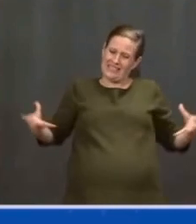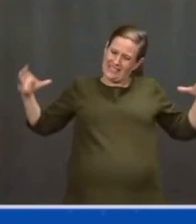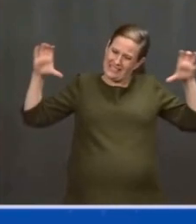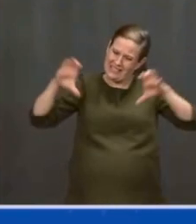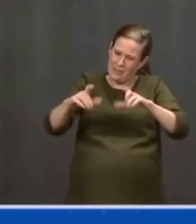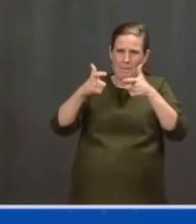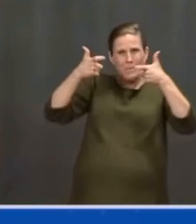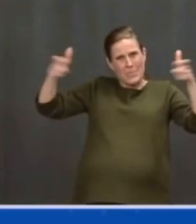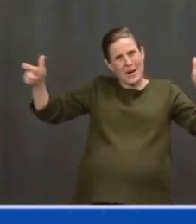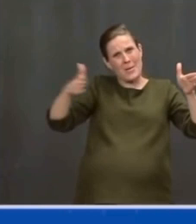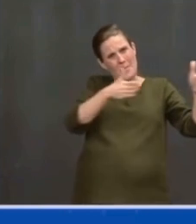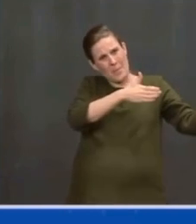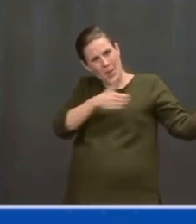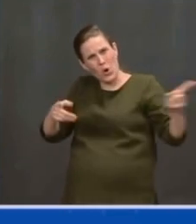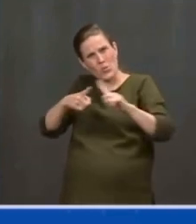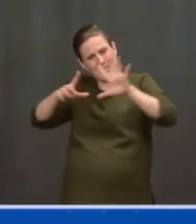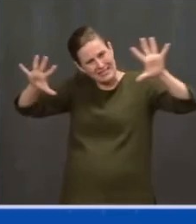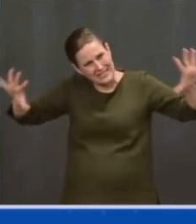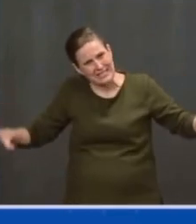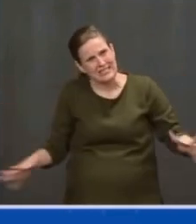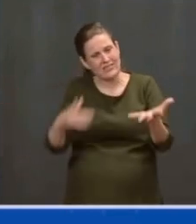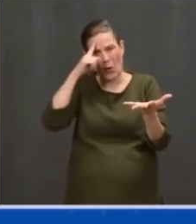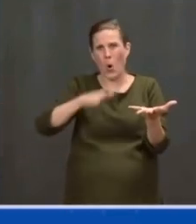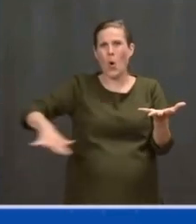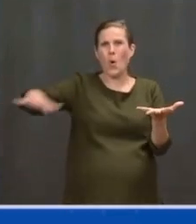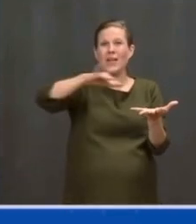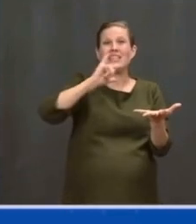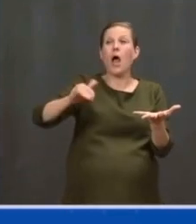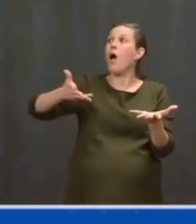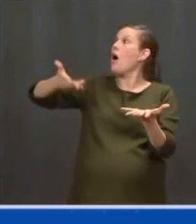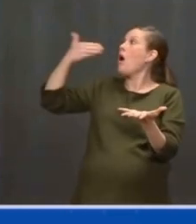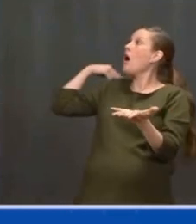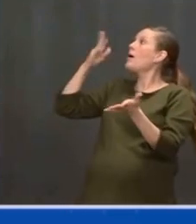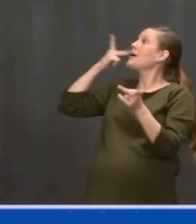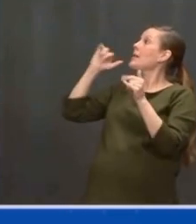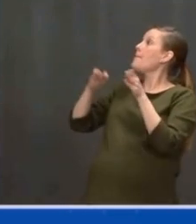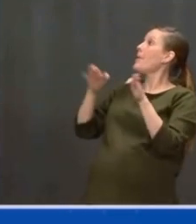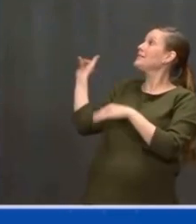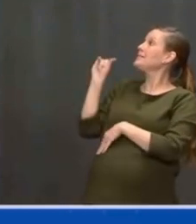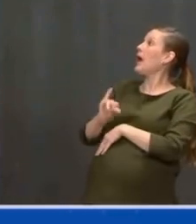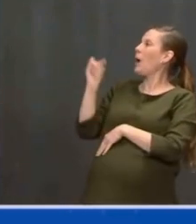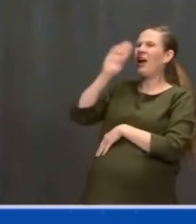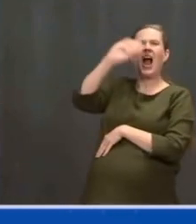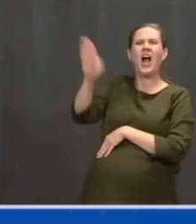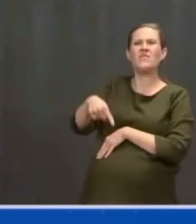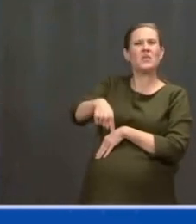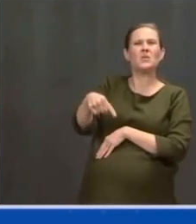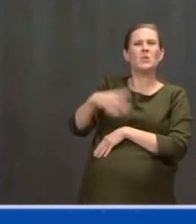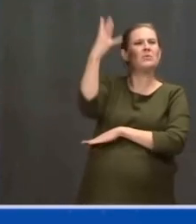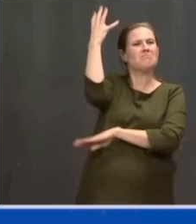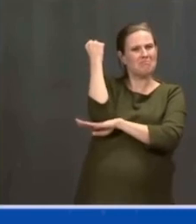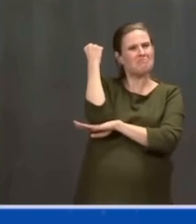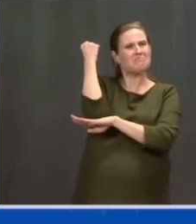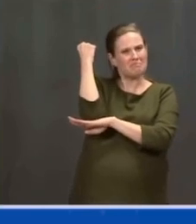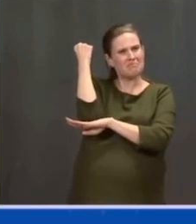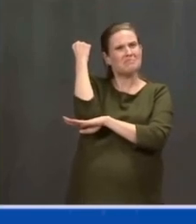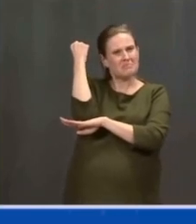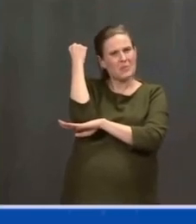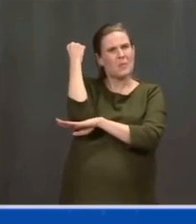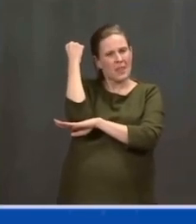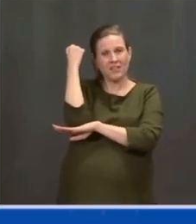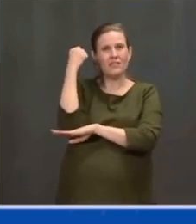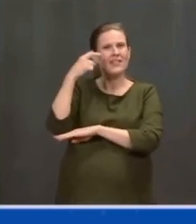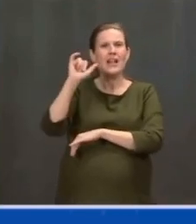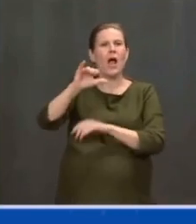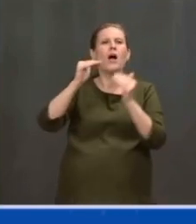anything we've seen or done since we built the interstate highway system and the space race decades ago.